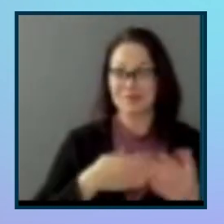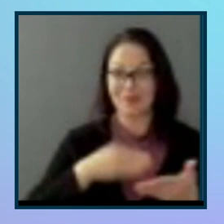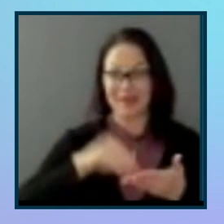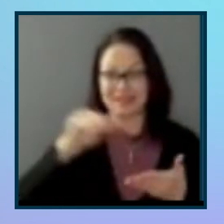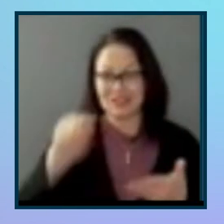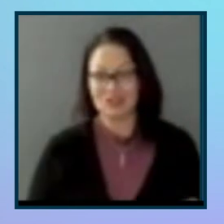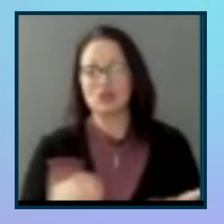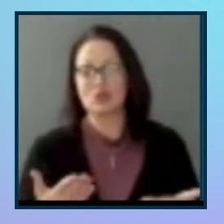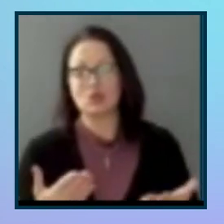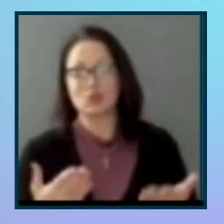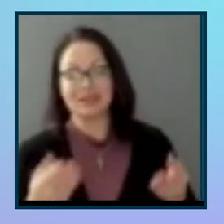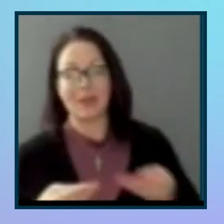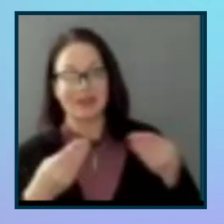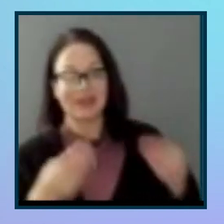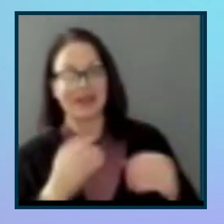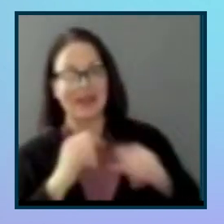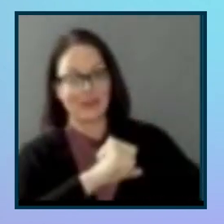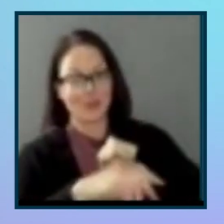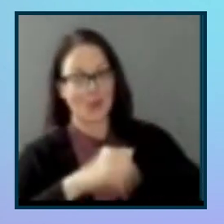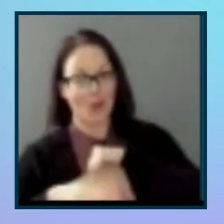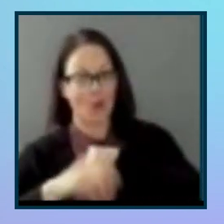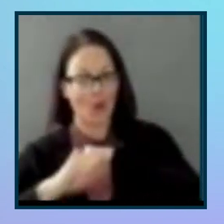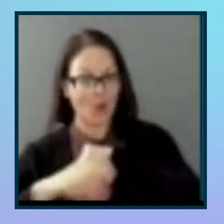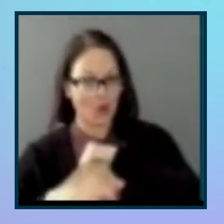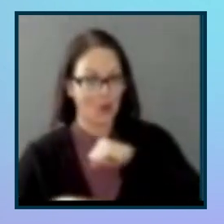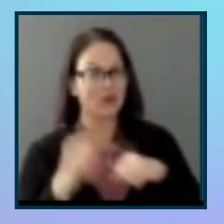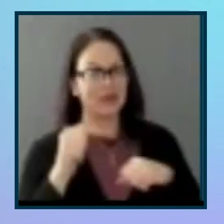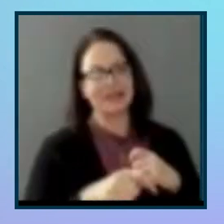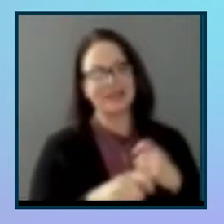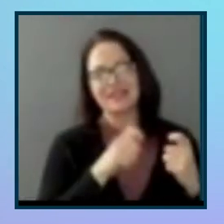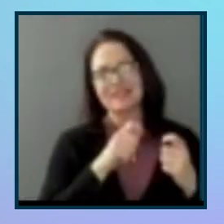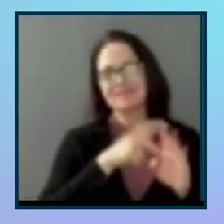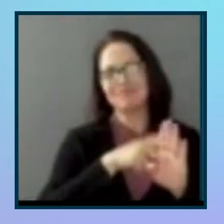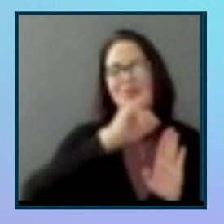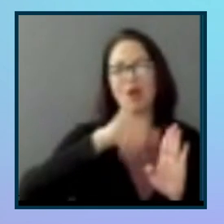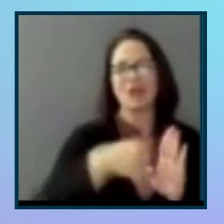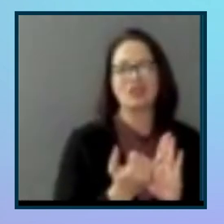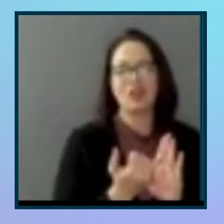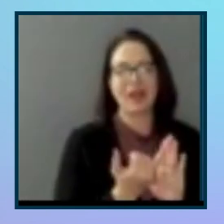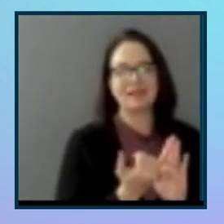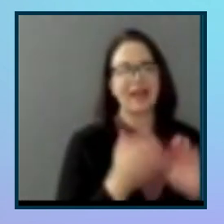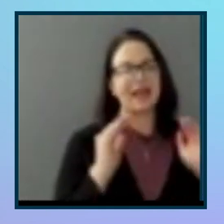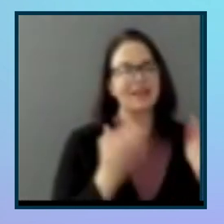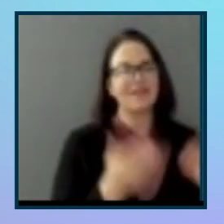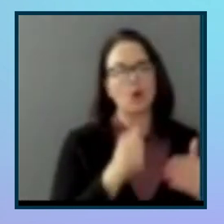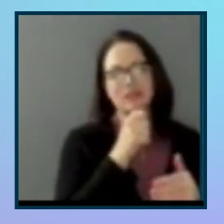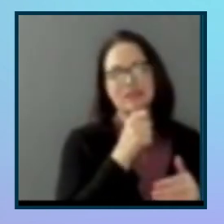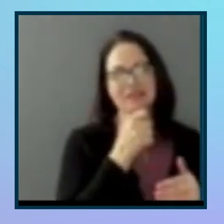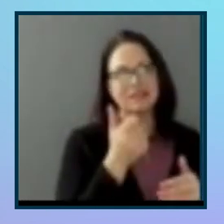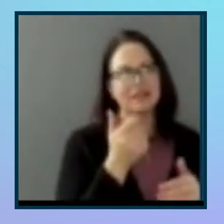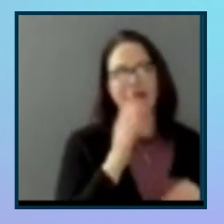this semester is promoting, promoting this particular project. And the focus is not just on